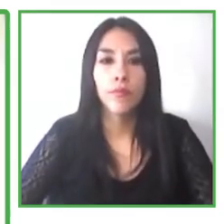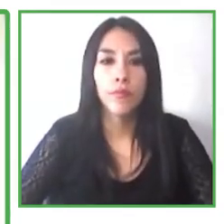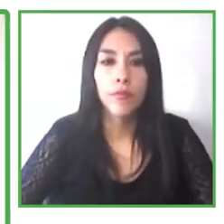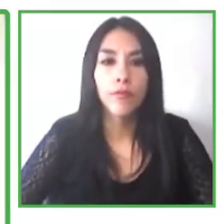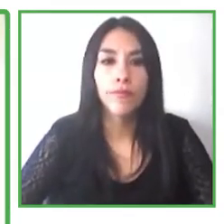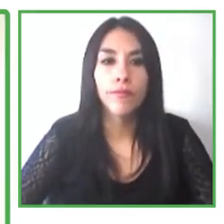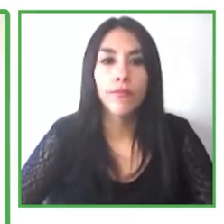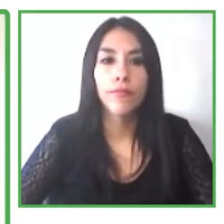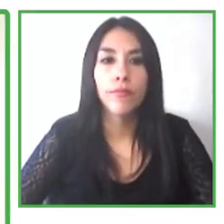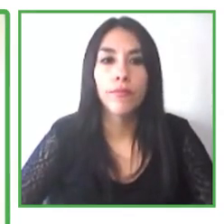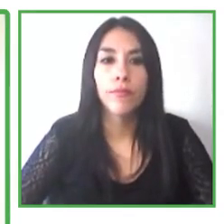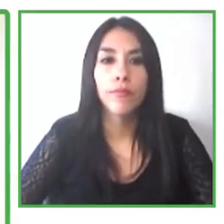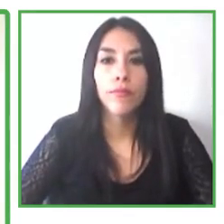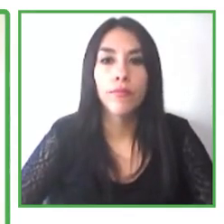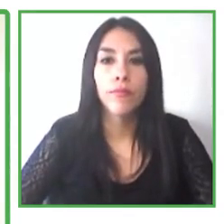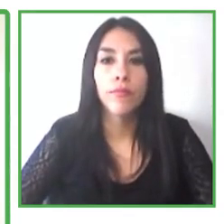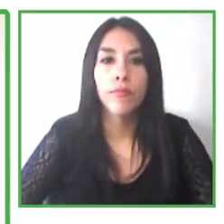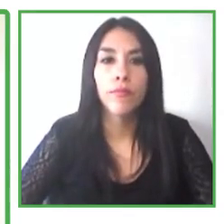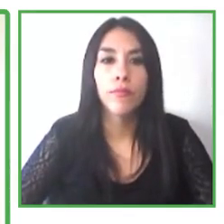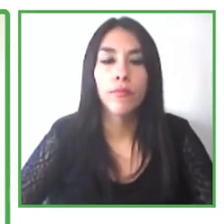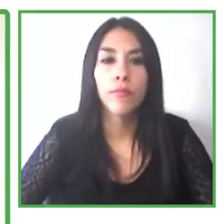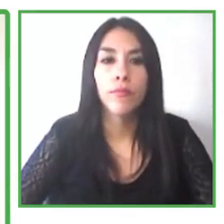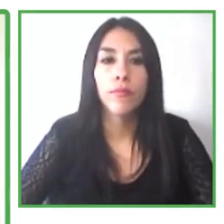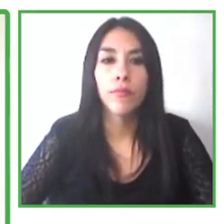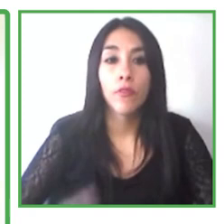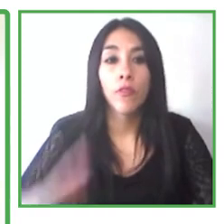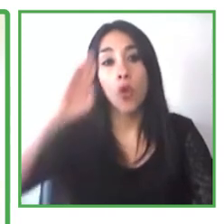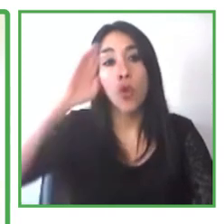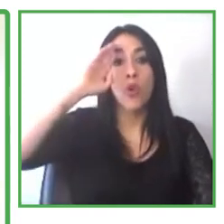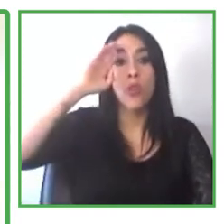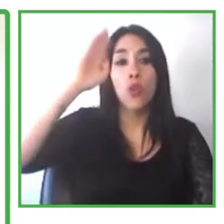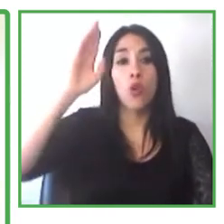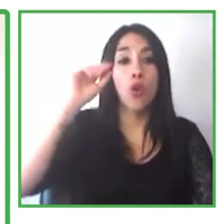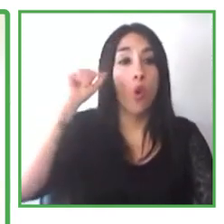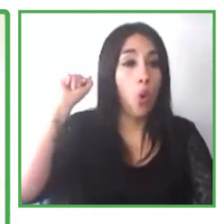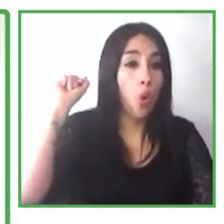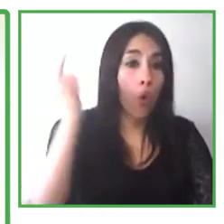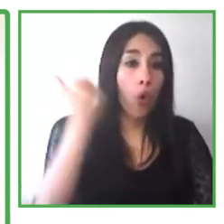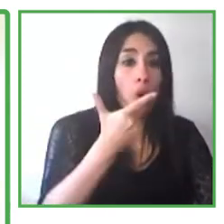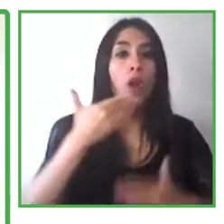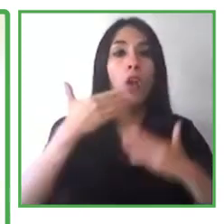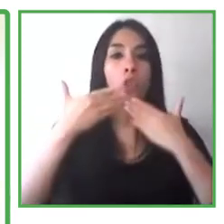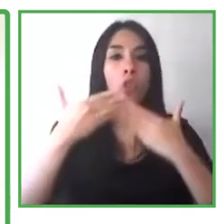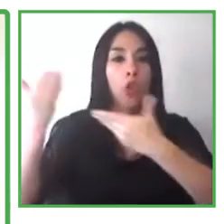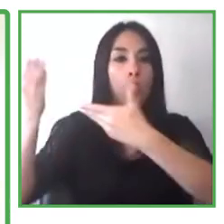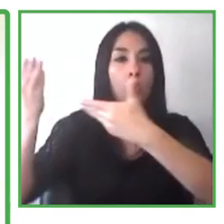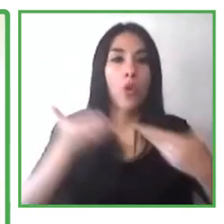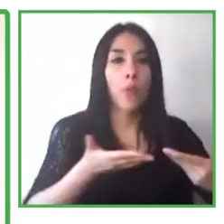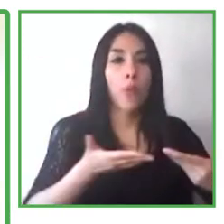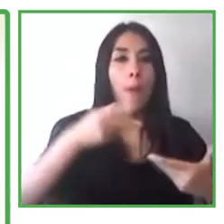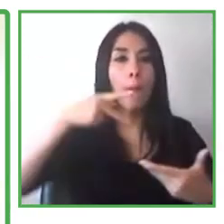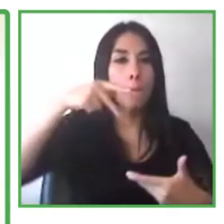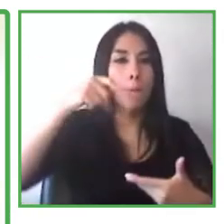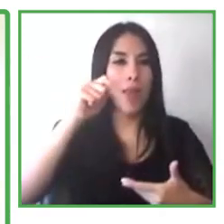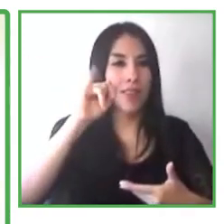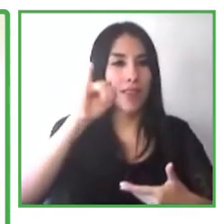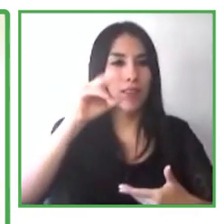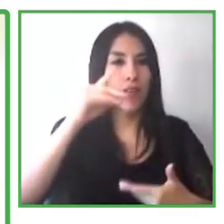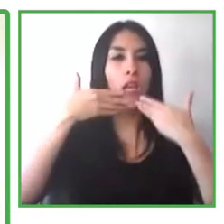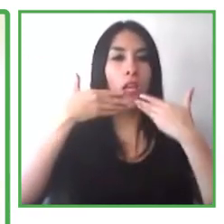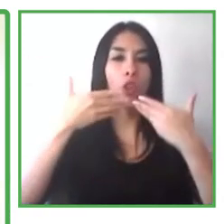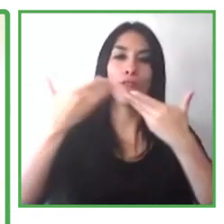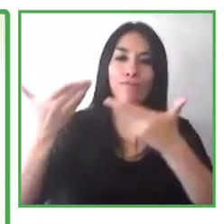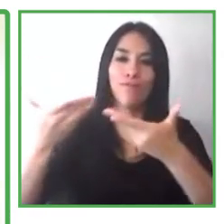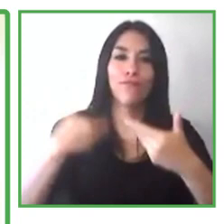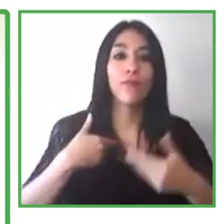Thank you, Pat. Hello, everyone. Hola, me llamo Jessica Rapuse. My name is Jessica Rapuse. I am a white woman with blonde hair.